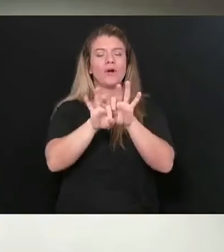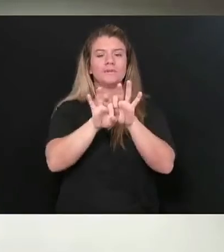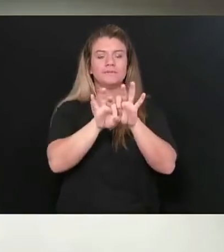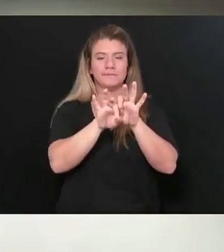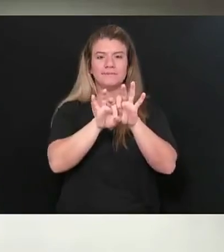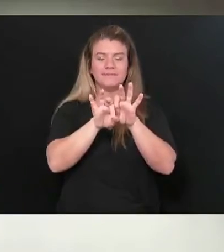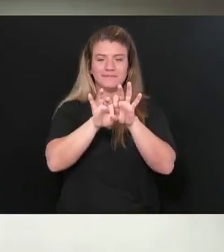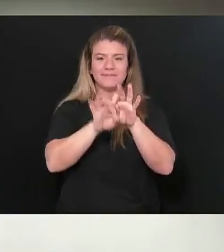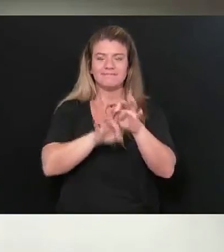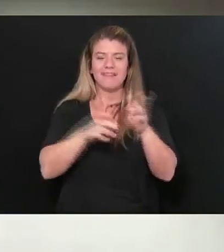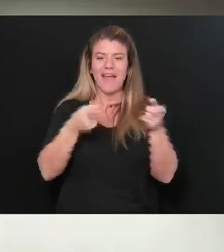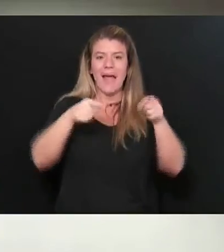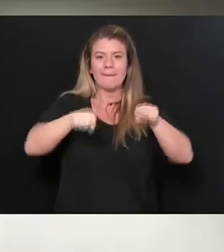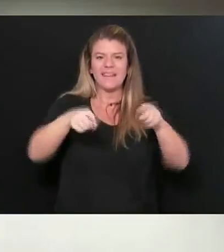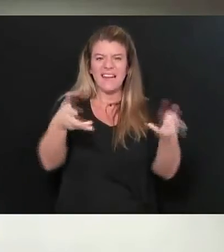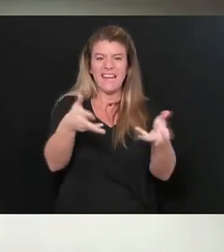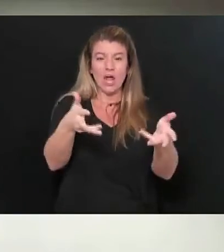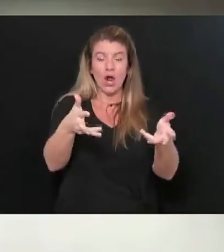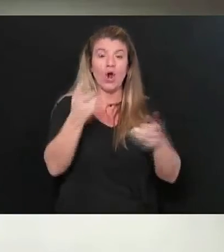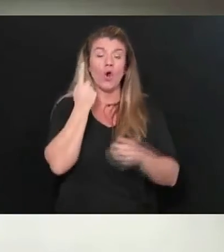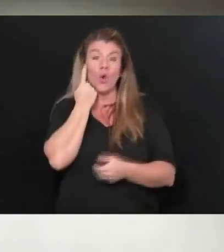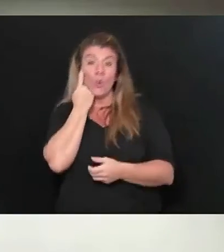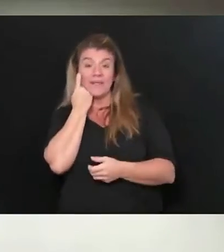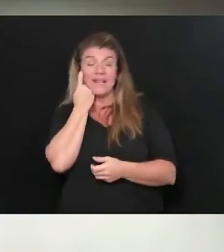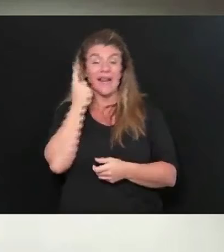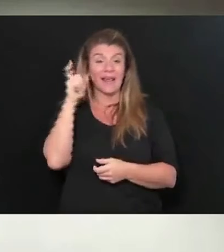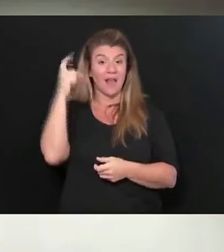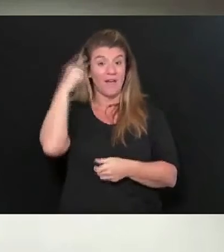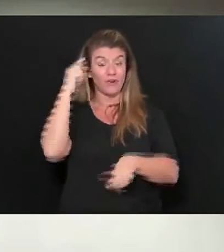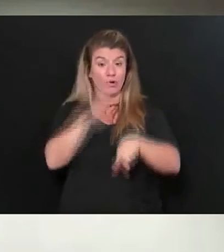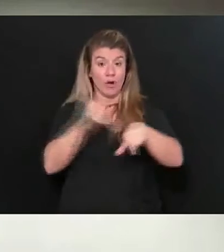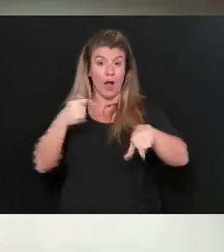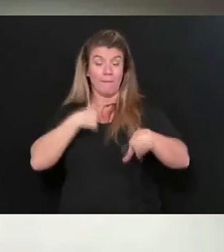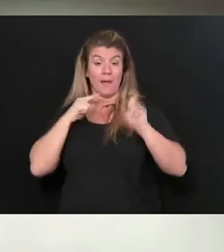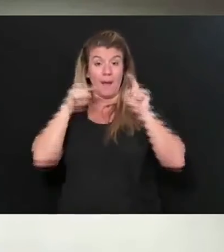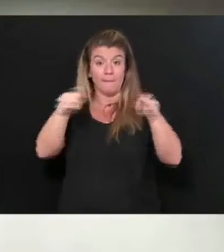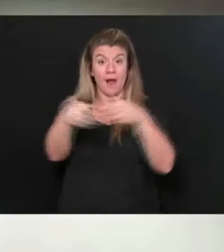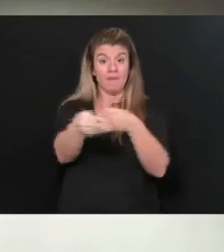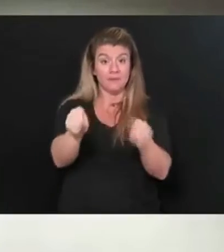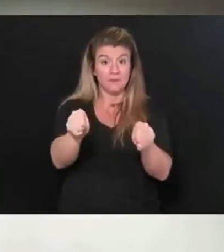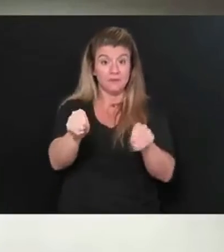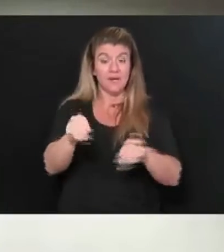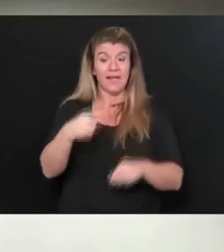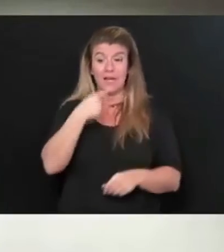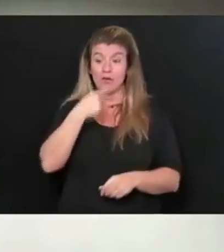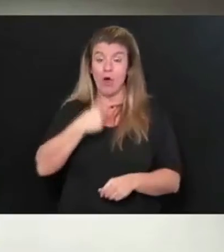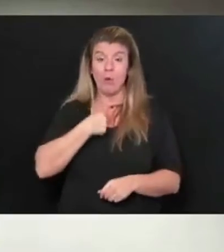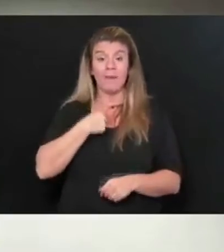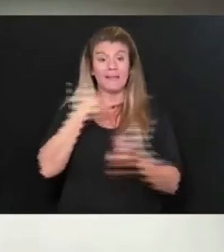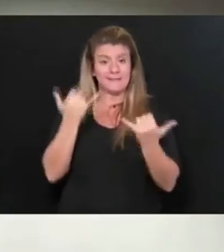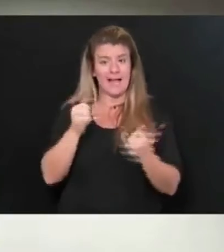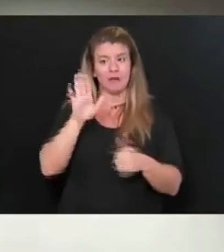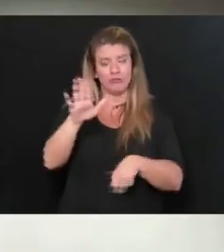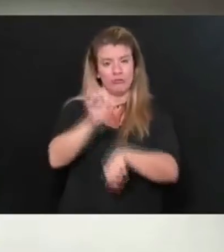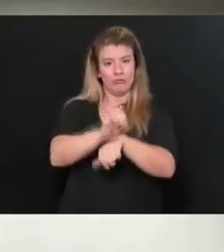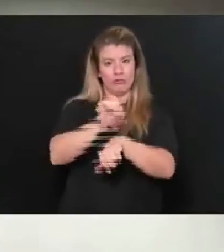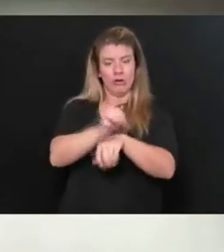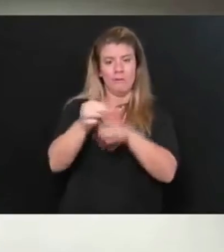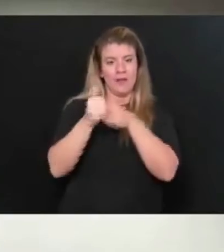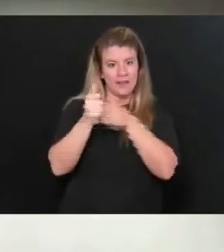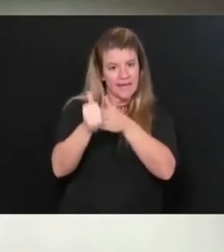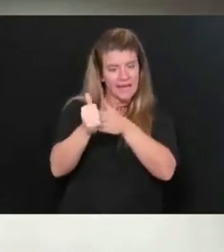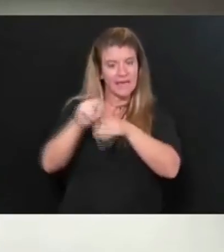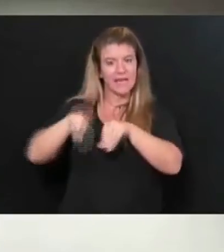A while back, Governor Justice called me to the office and said, hey, I want you to take the lead and the guard to help